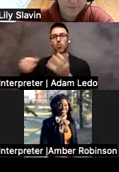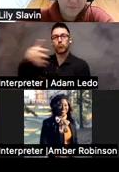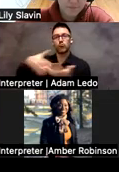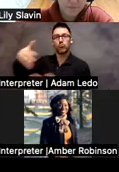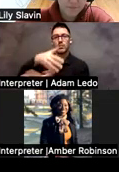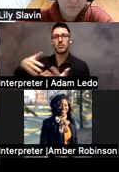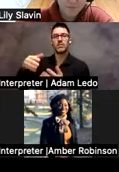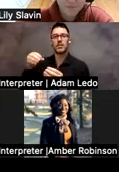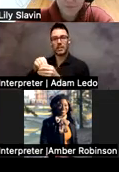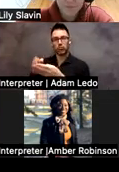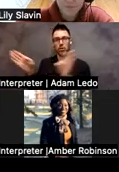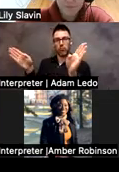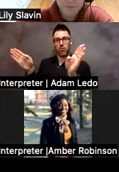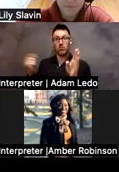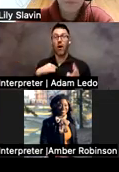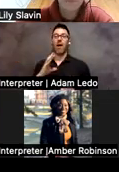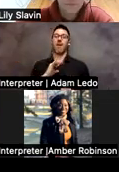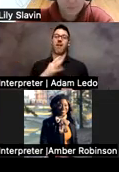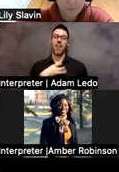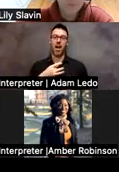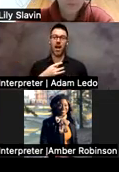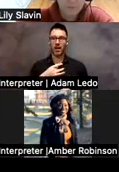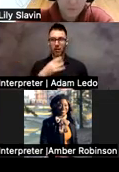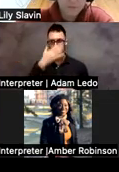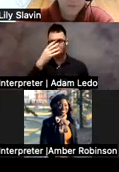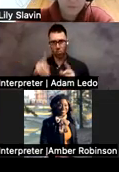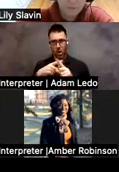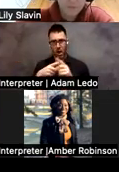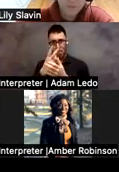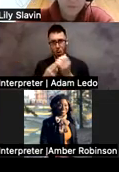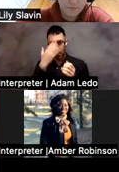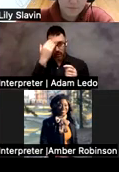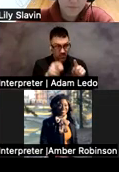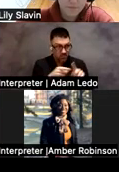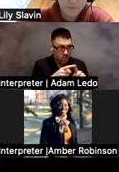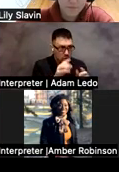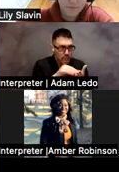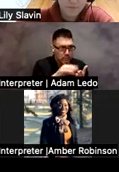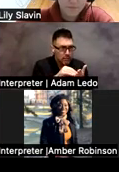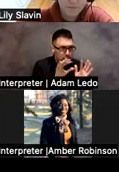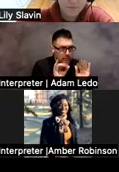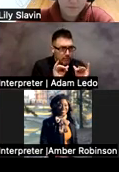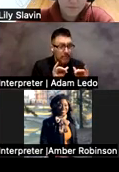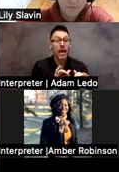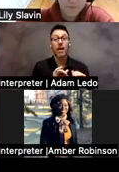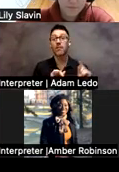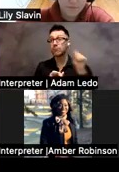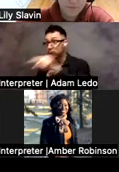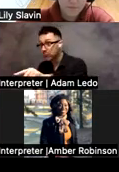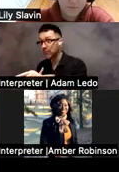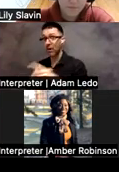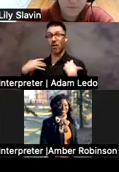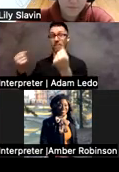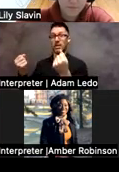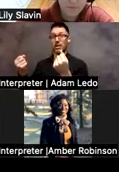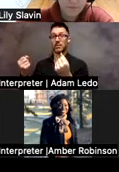when a child gets both because they feel more confident when they go into that general PE class. You have to kind of time it that you're working on the unit that's coming up